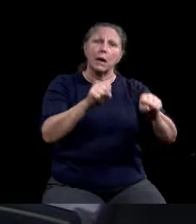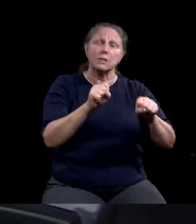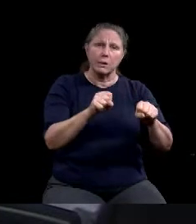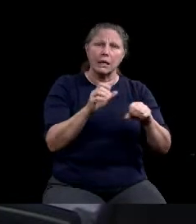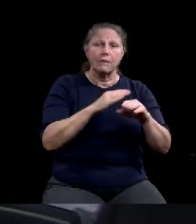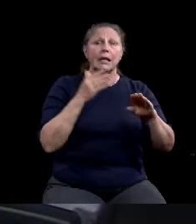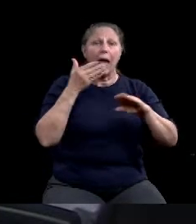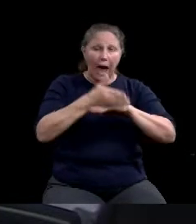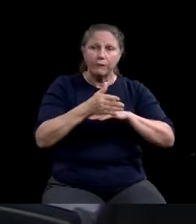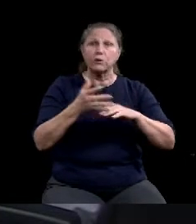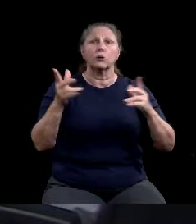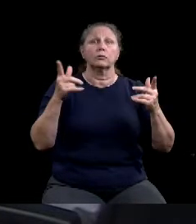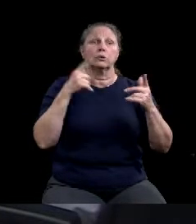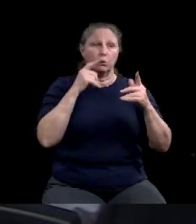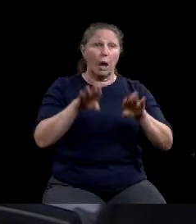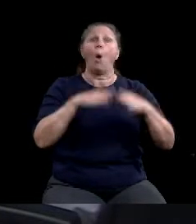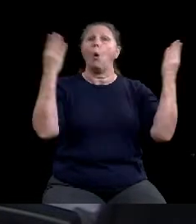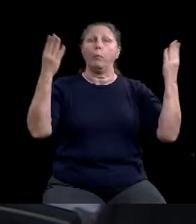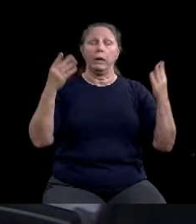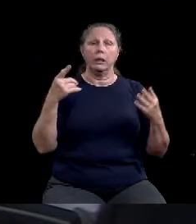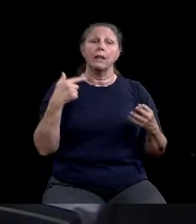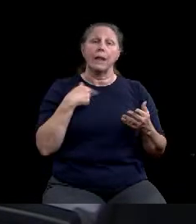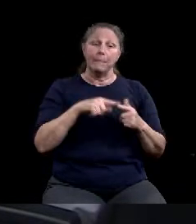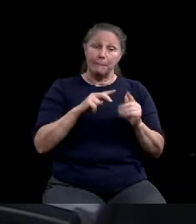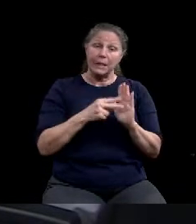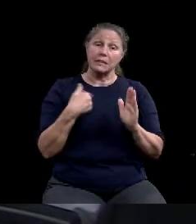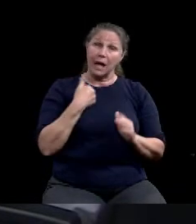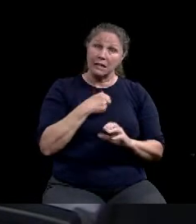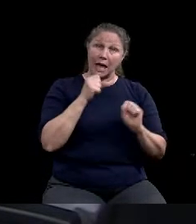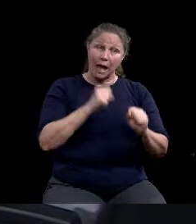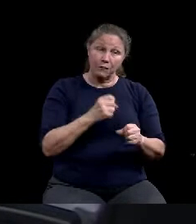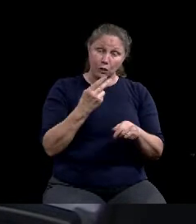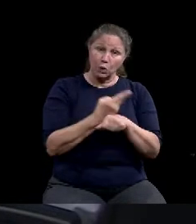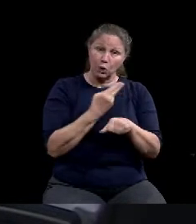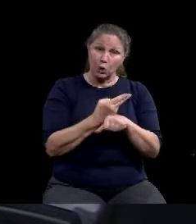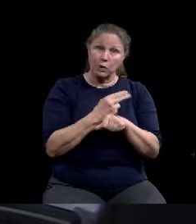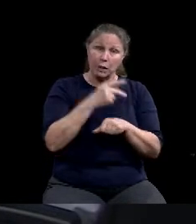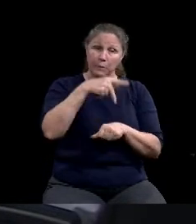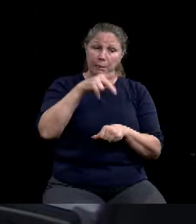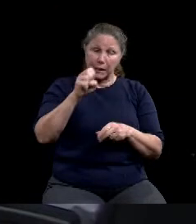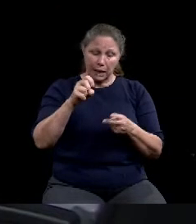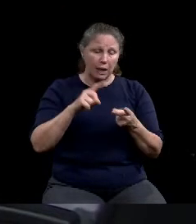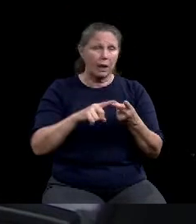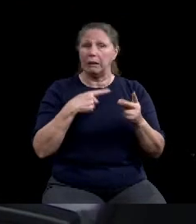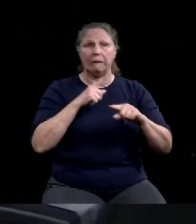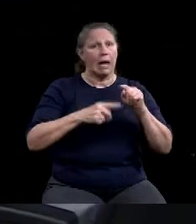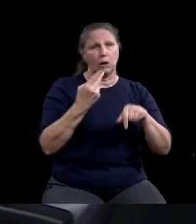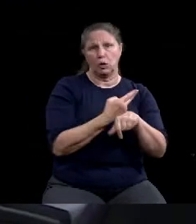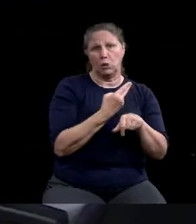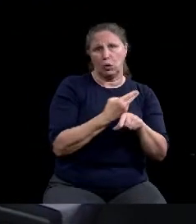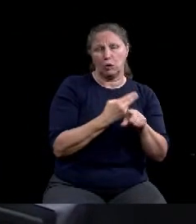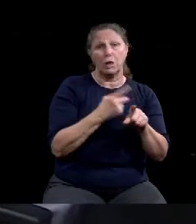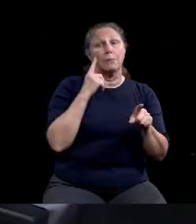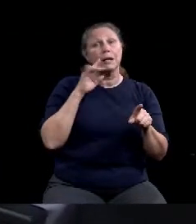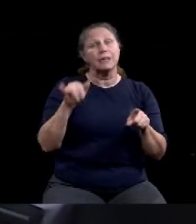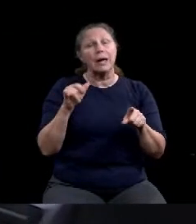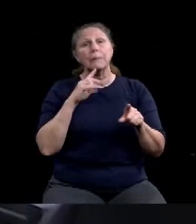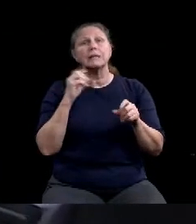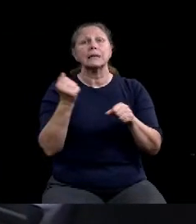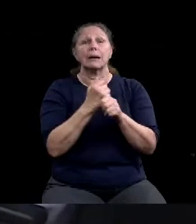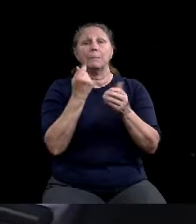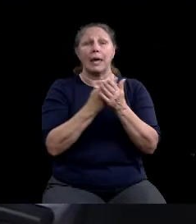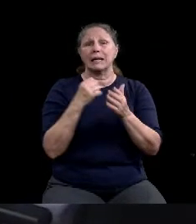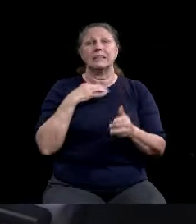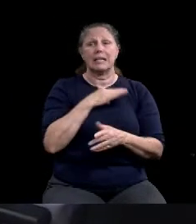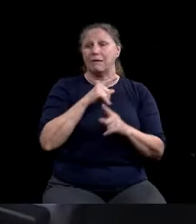ability for restaurants to utilize the PPP as it is difficult for restaurants to bring back their full staff at this time. In addition, only 25%